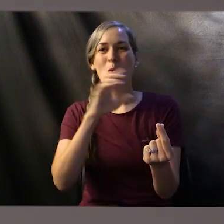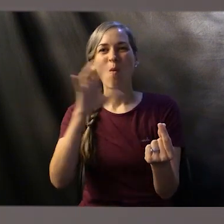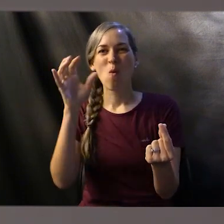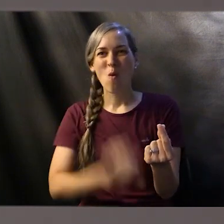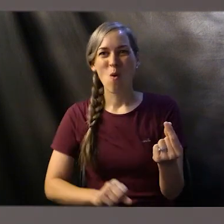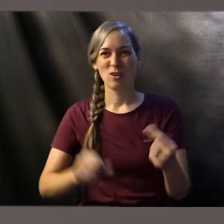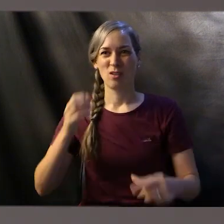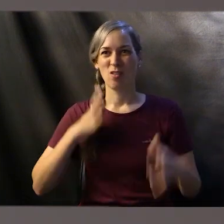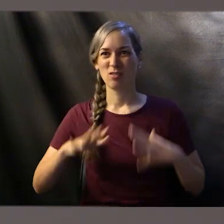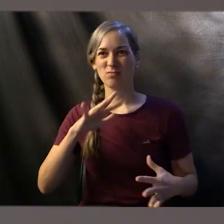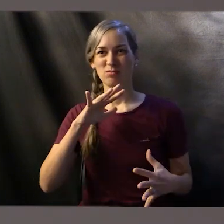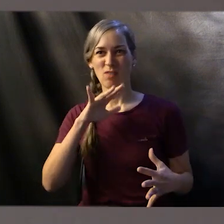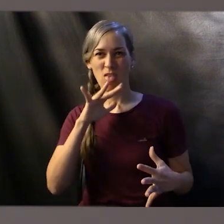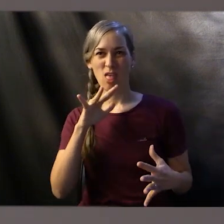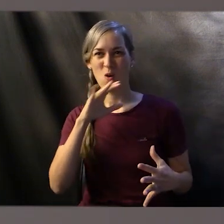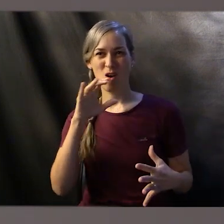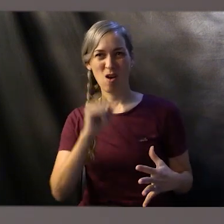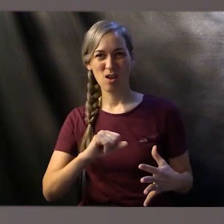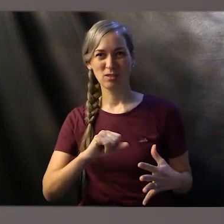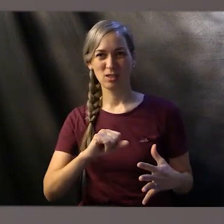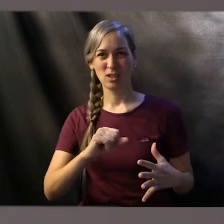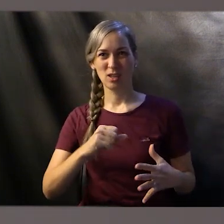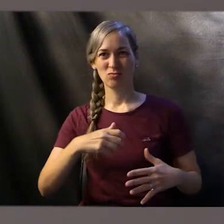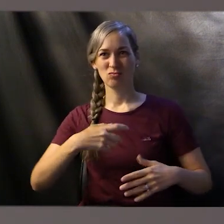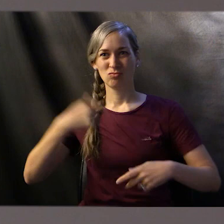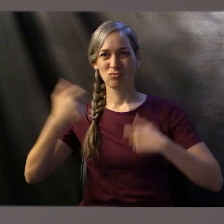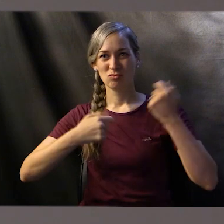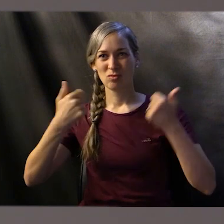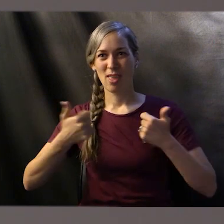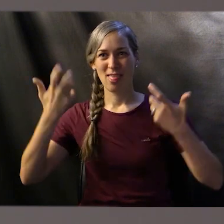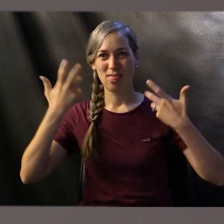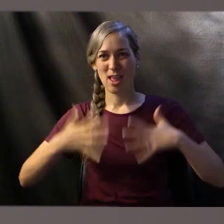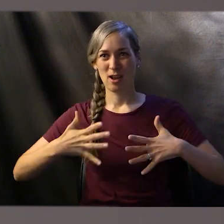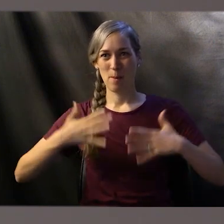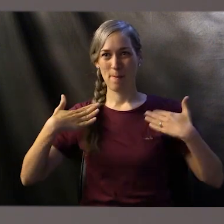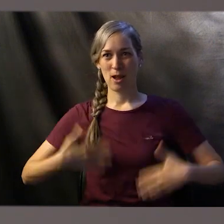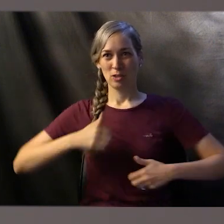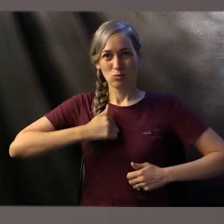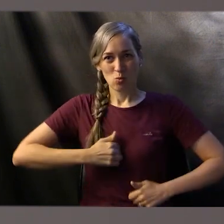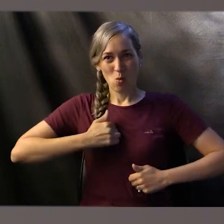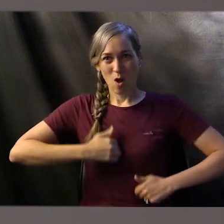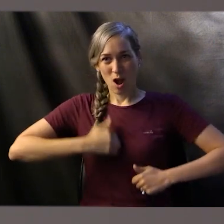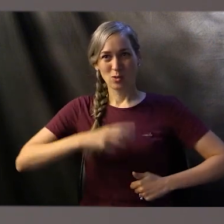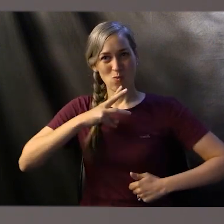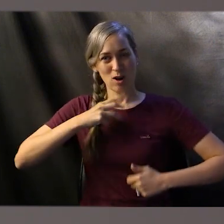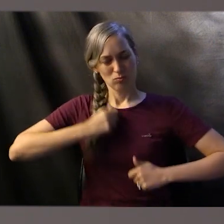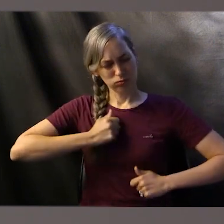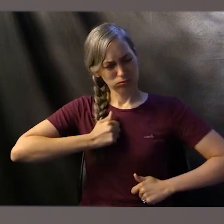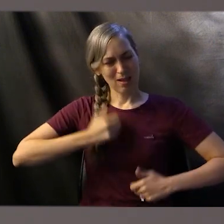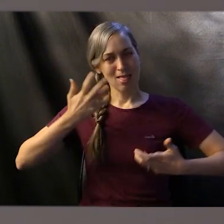then he had to wash with water. Then he would put on new garments. And afterwards,